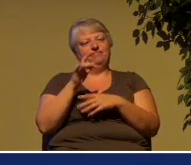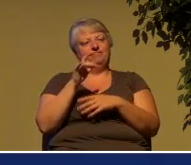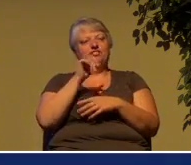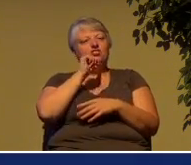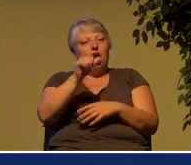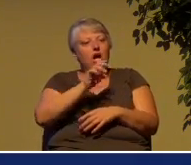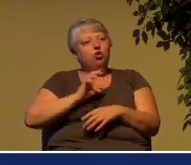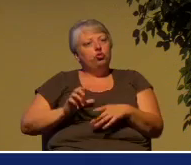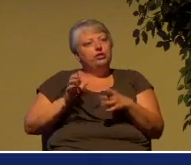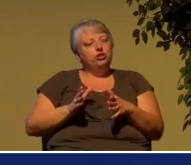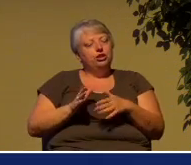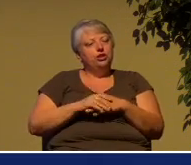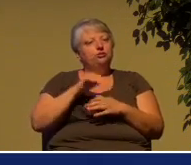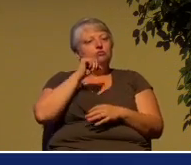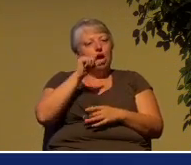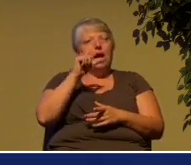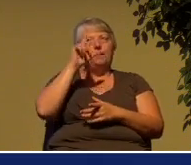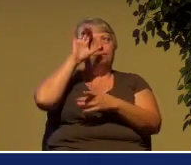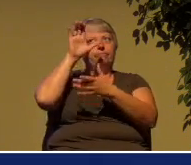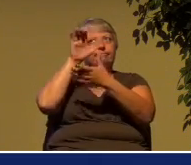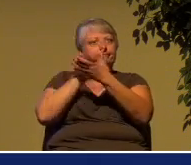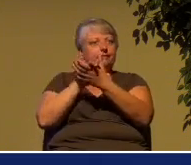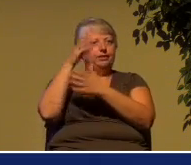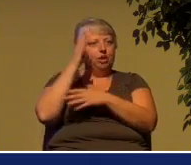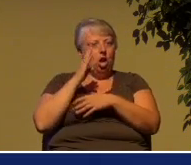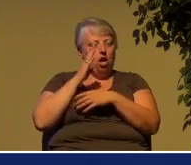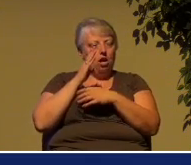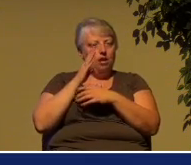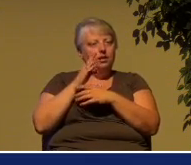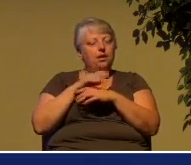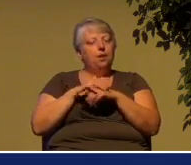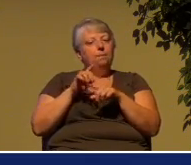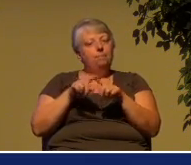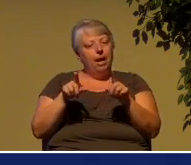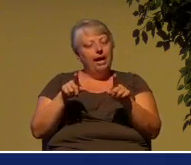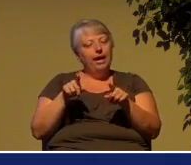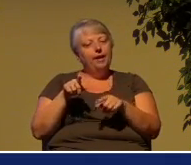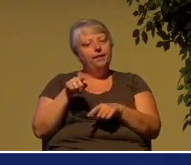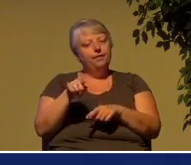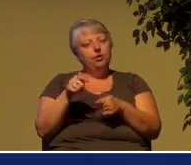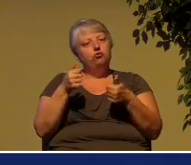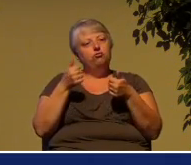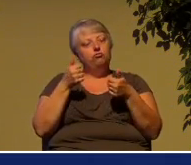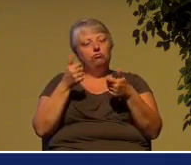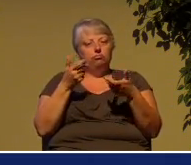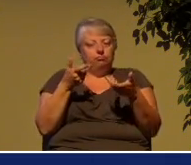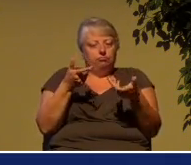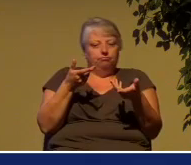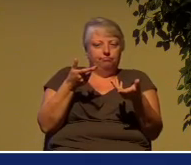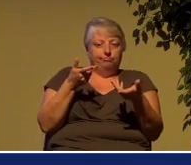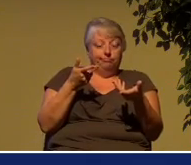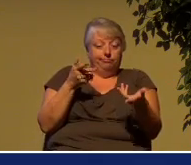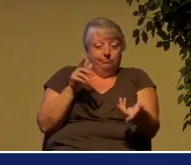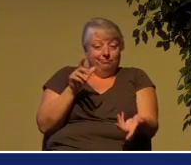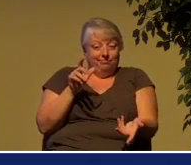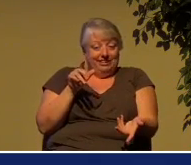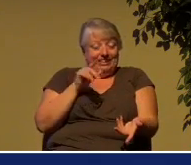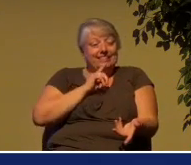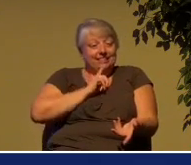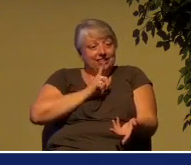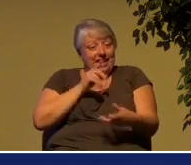bring about the fulfillment of these literal promises that God has made to Israel.